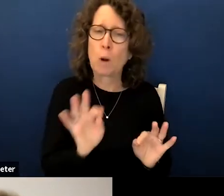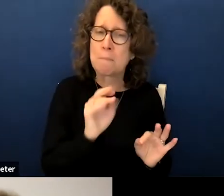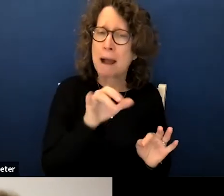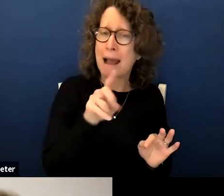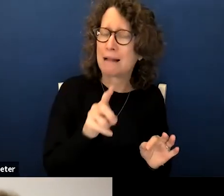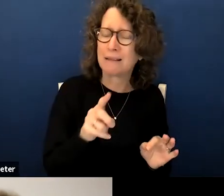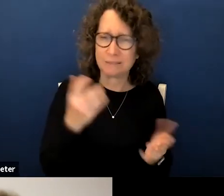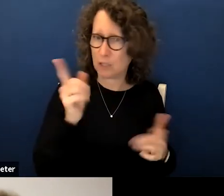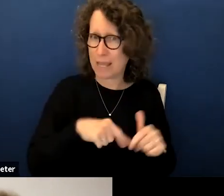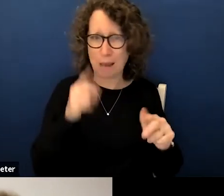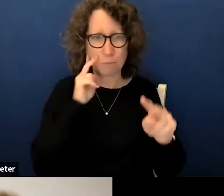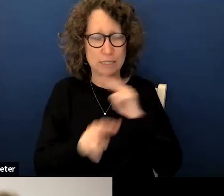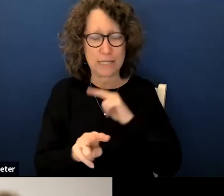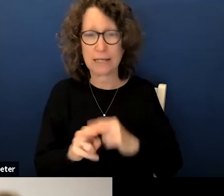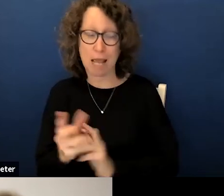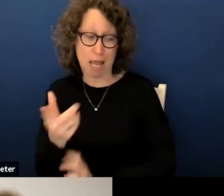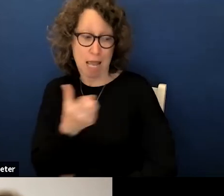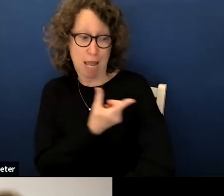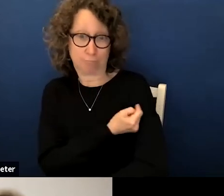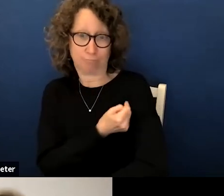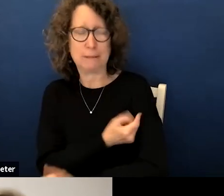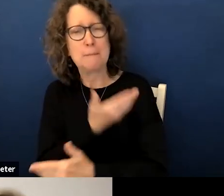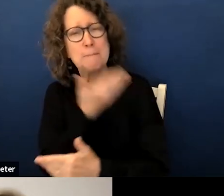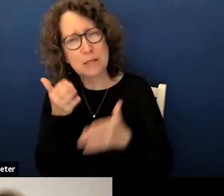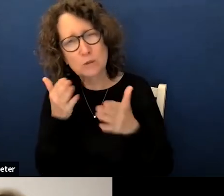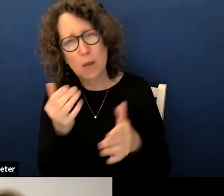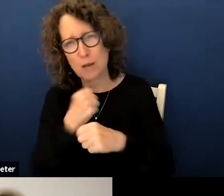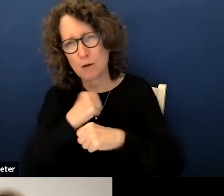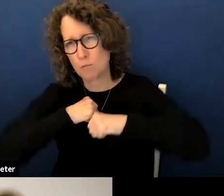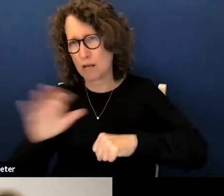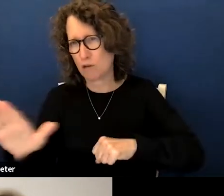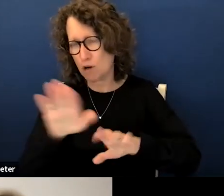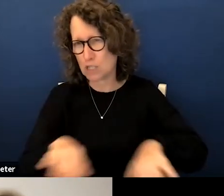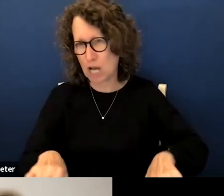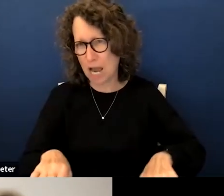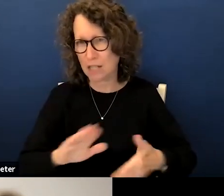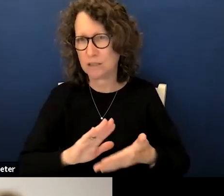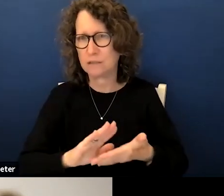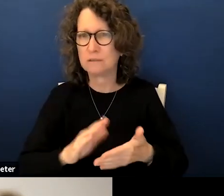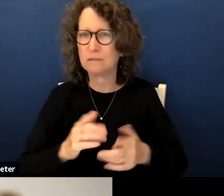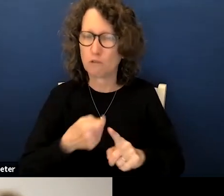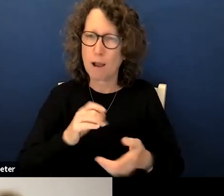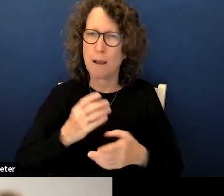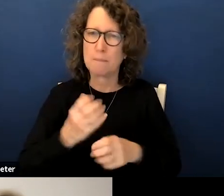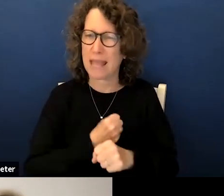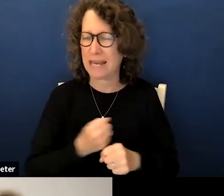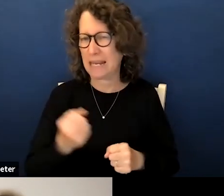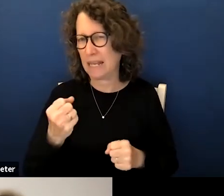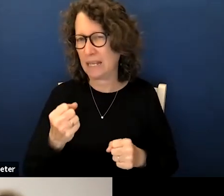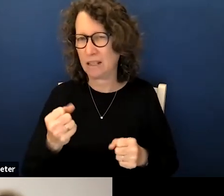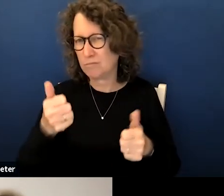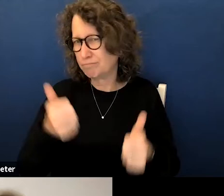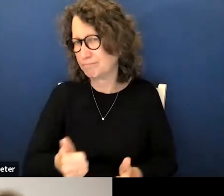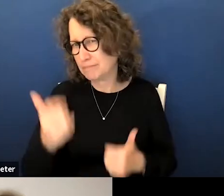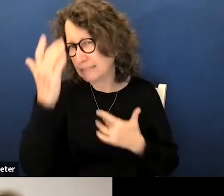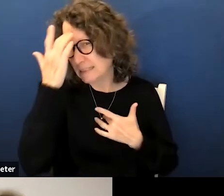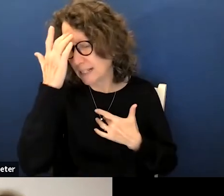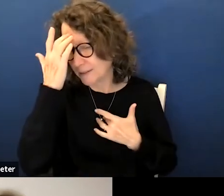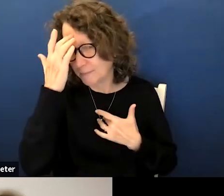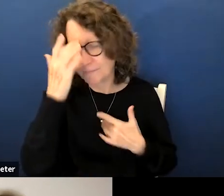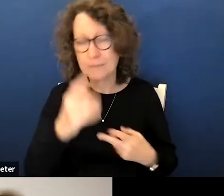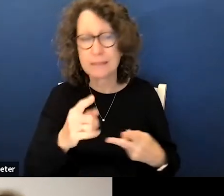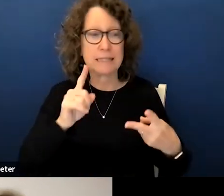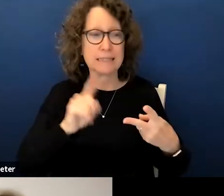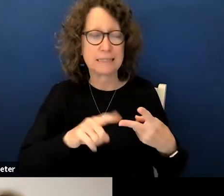vaccinating is the best way to protect your child against getting severe COVID illness our second